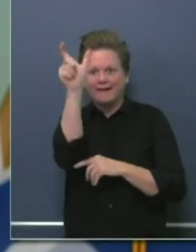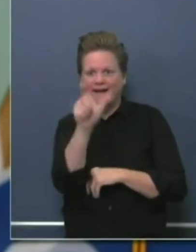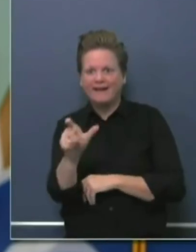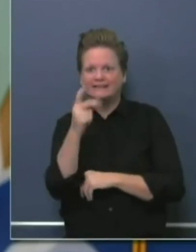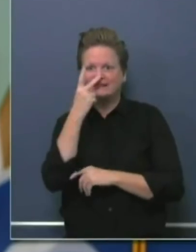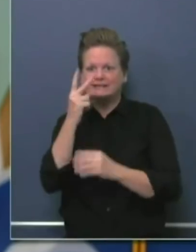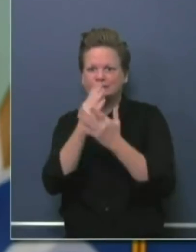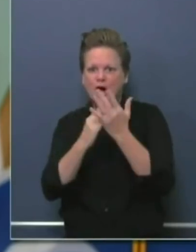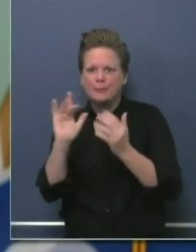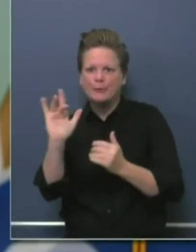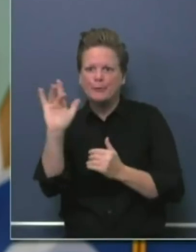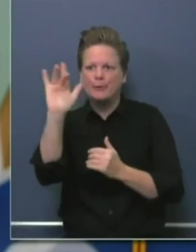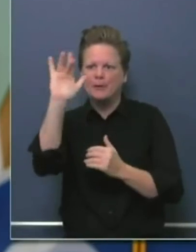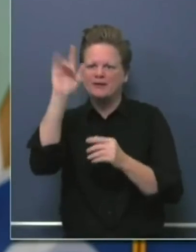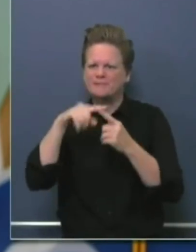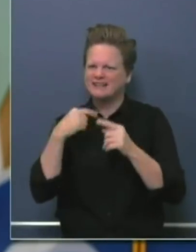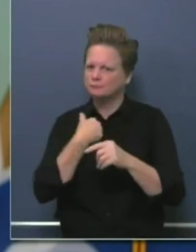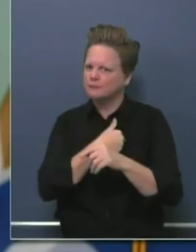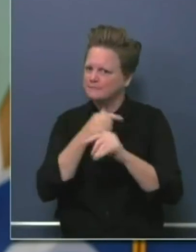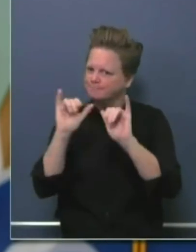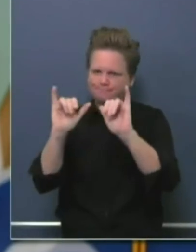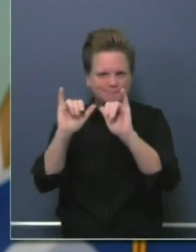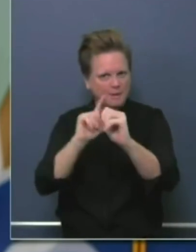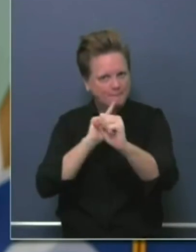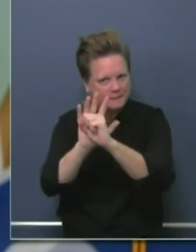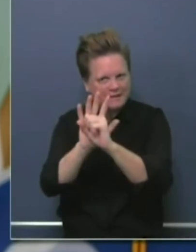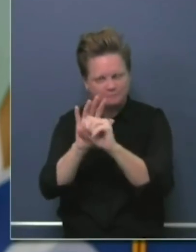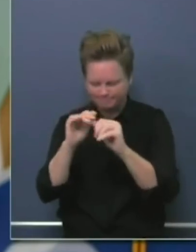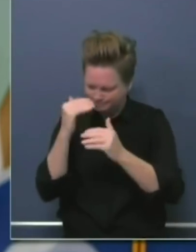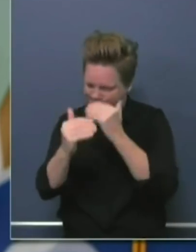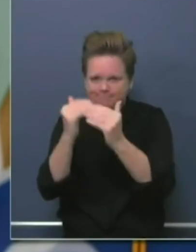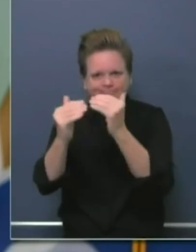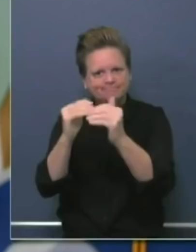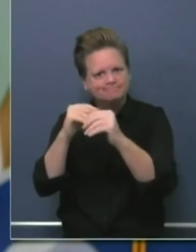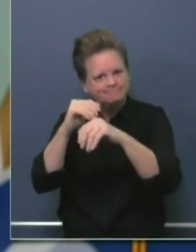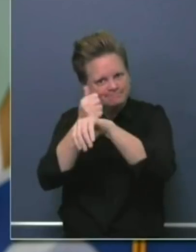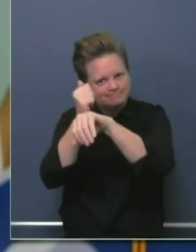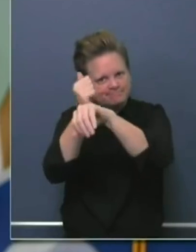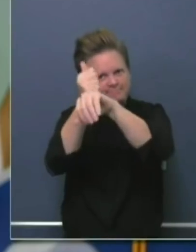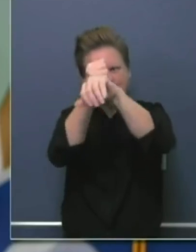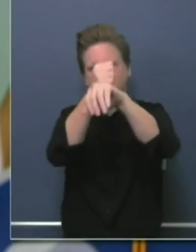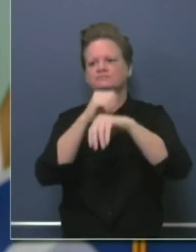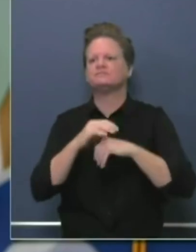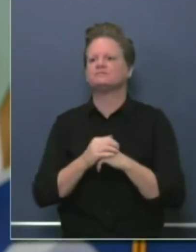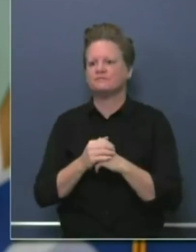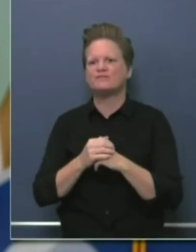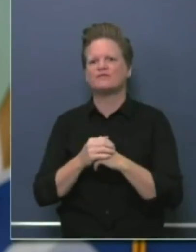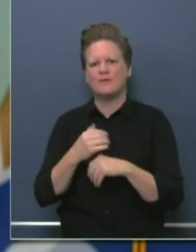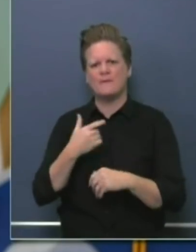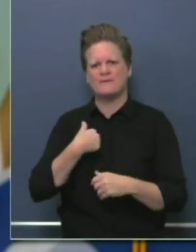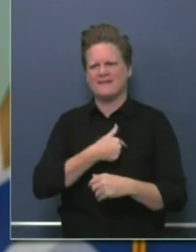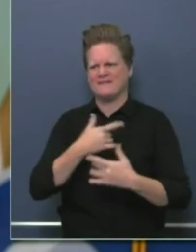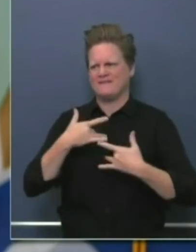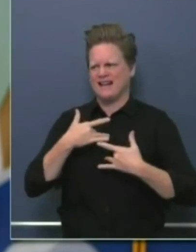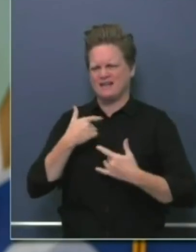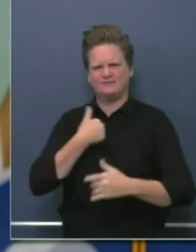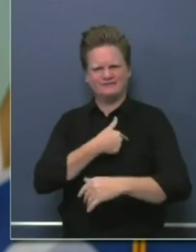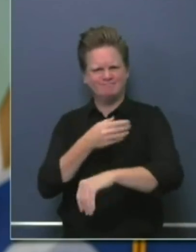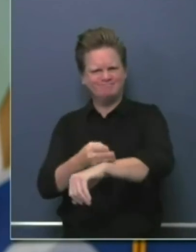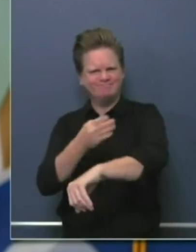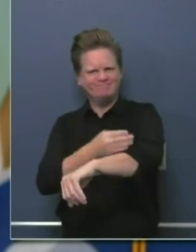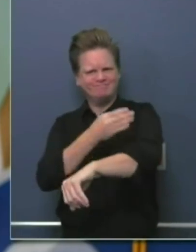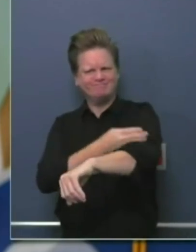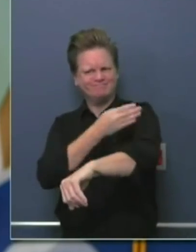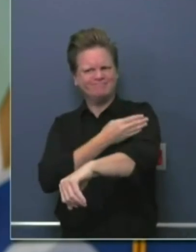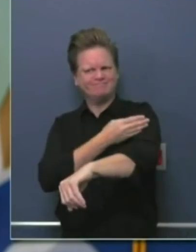screen that you just saw. But we are making real progress in this space, and we hope you take advantage of